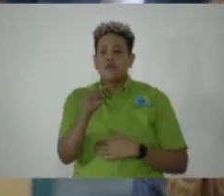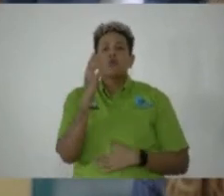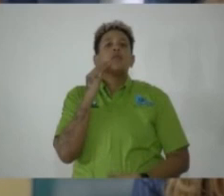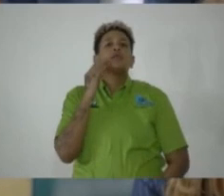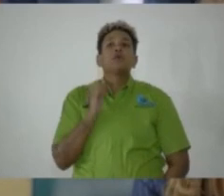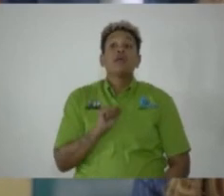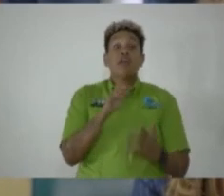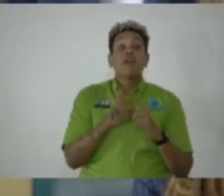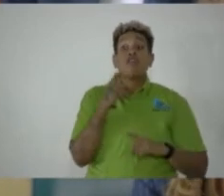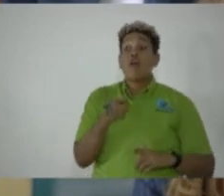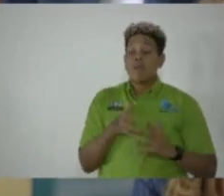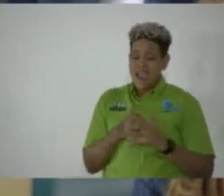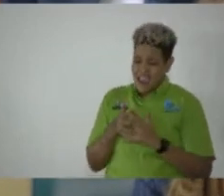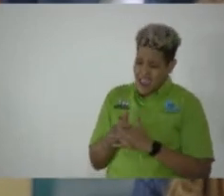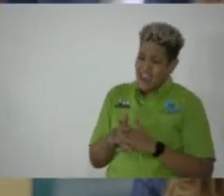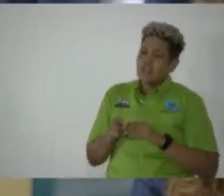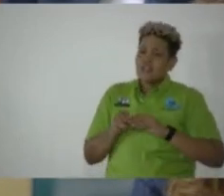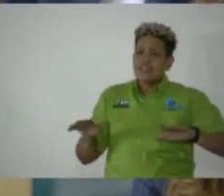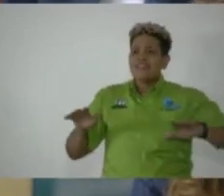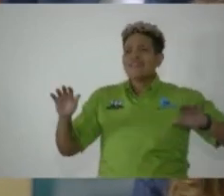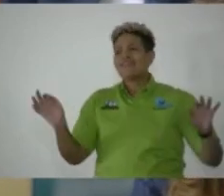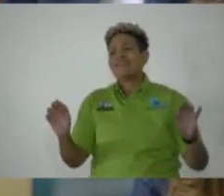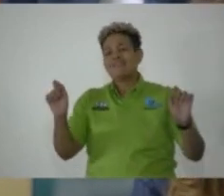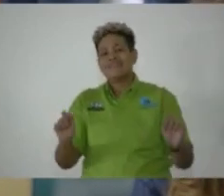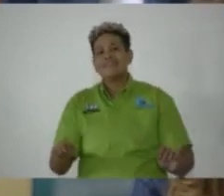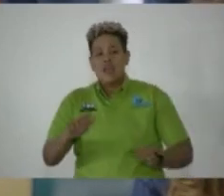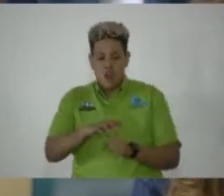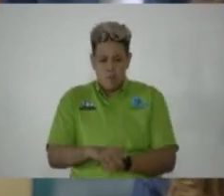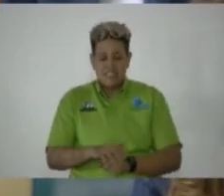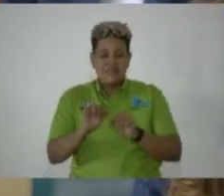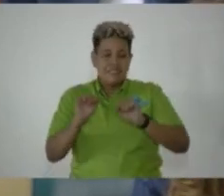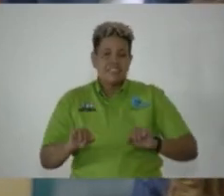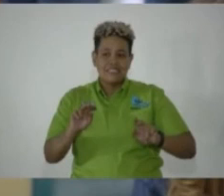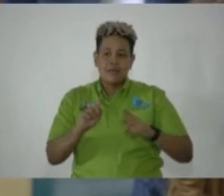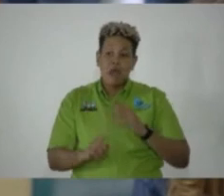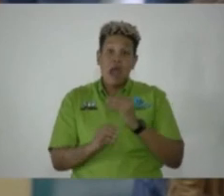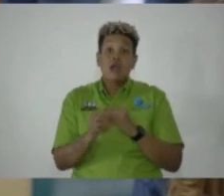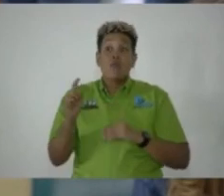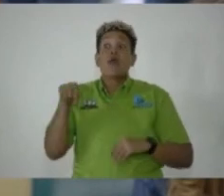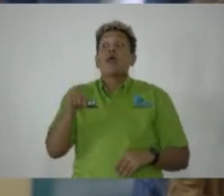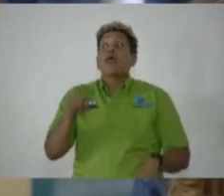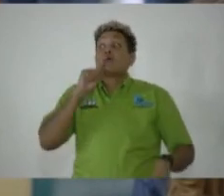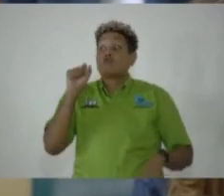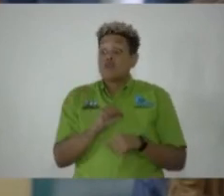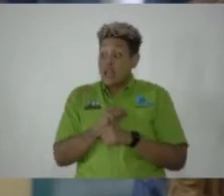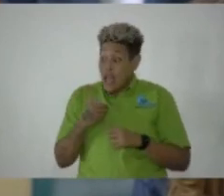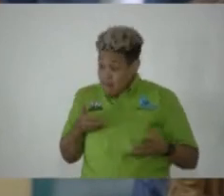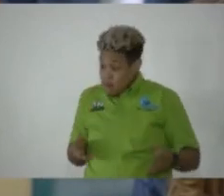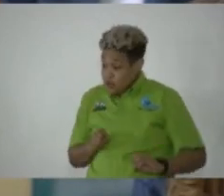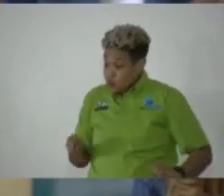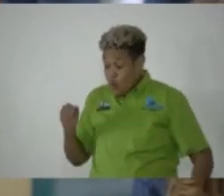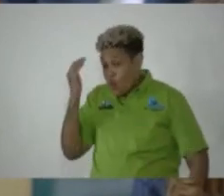from an entrenched, dehumanizing, and oppressive system, and whereas there is at present no